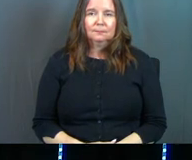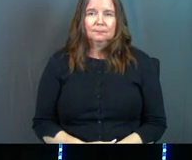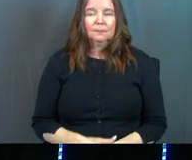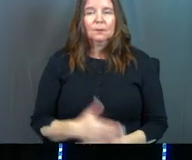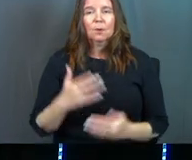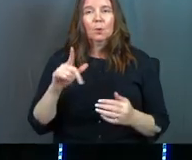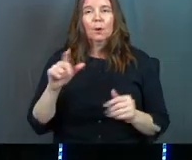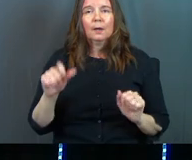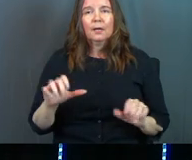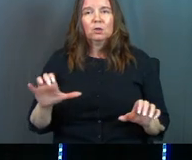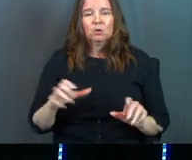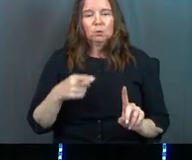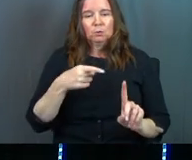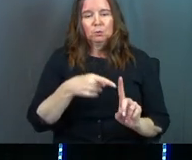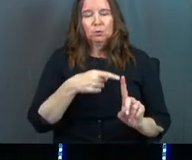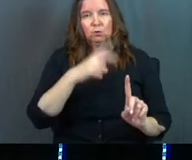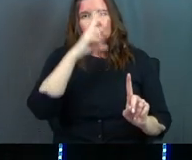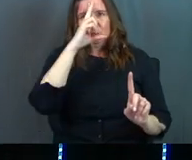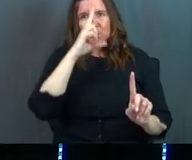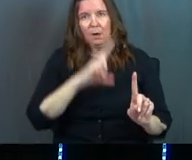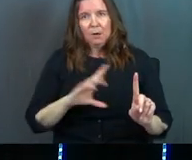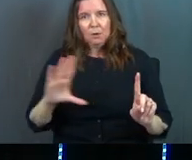What can you do for her to honor her?